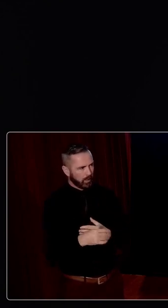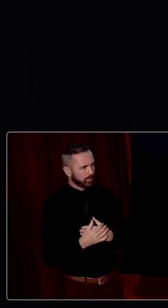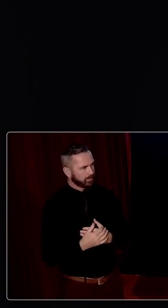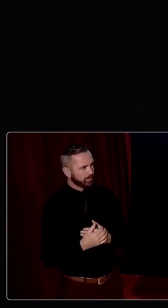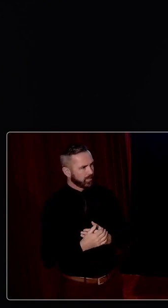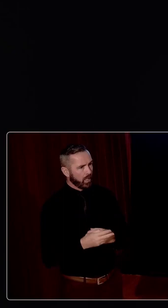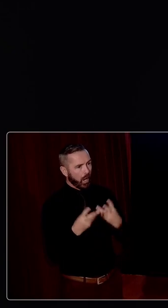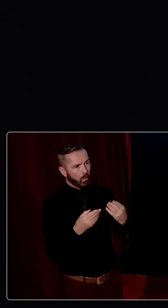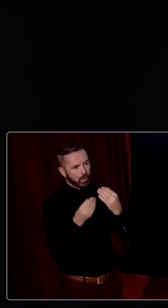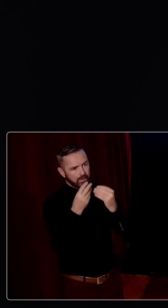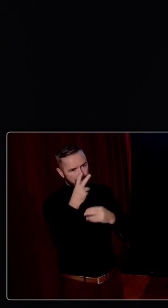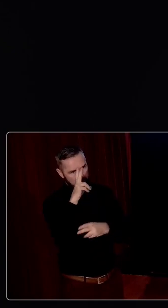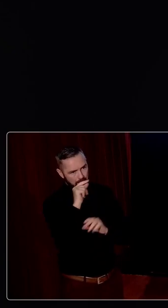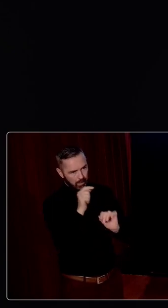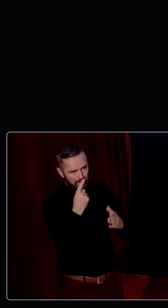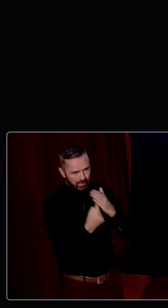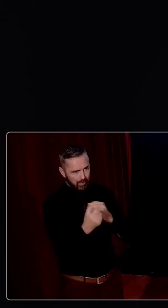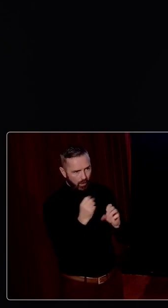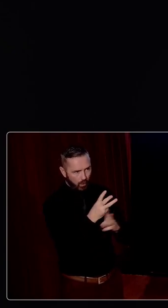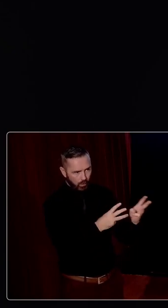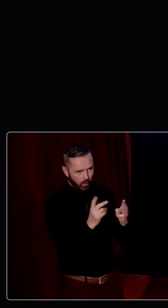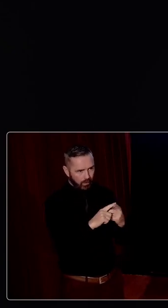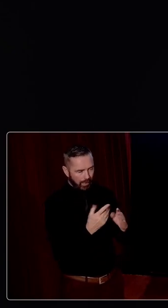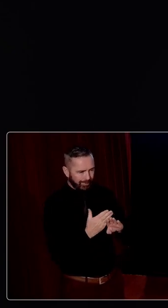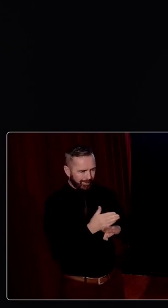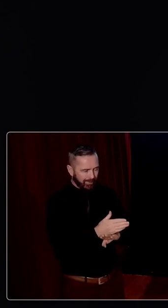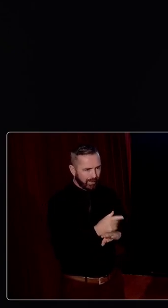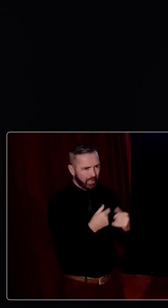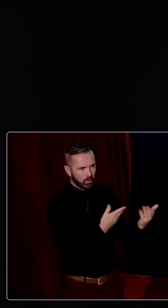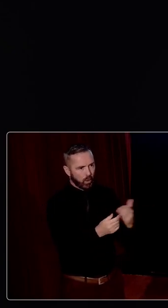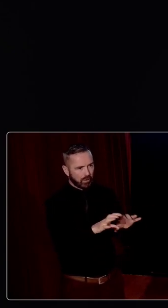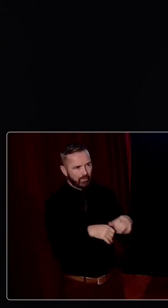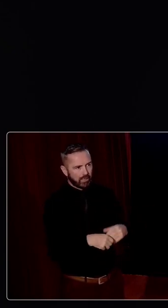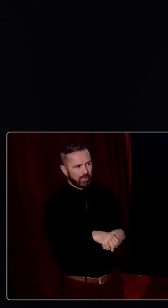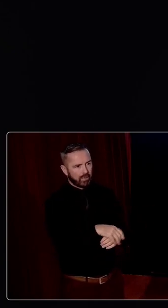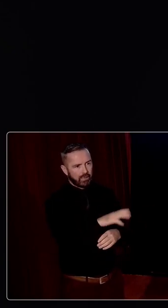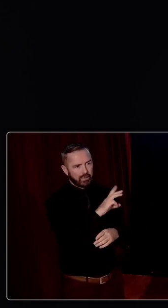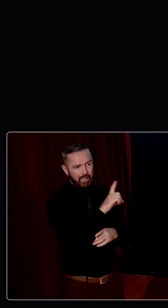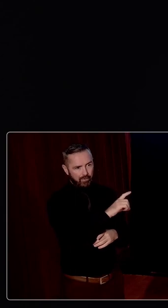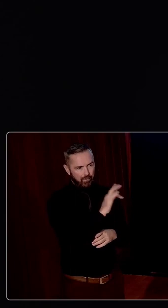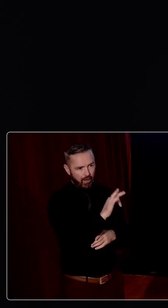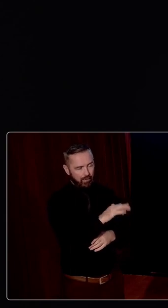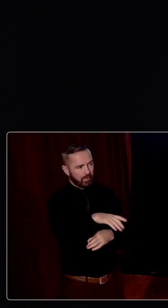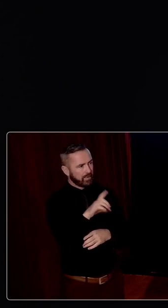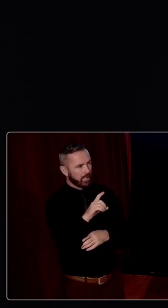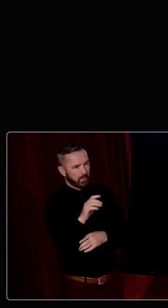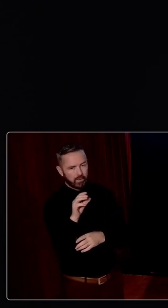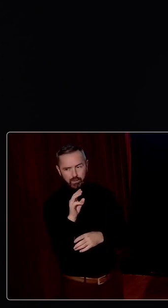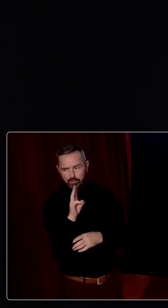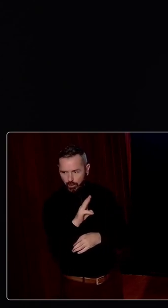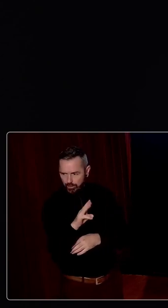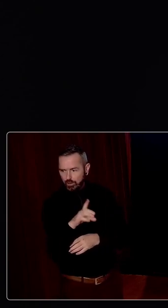And I want to name them individually for all their work and tireless effort that they brought to this conference. Professor David Farrell, Professor Dermot